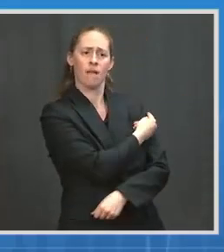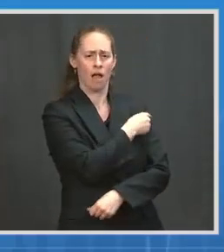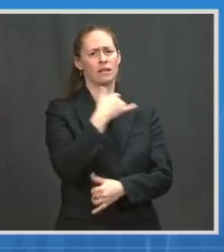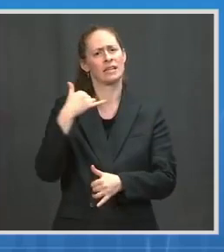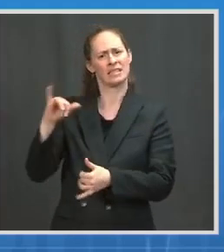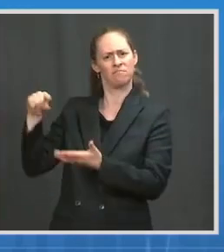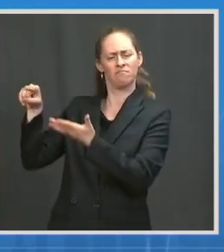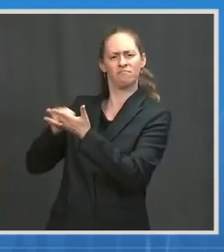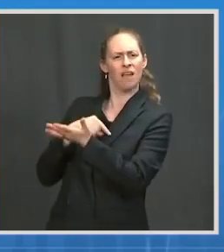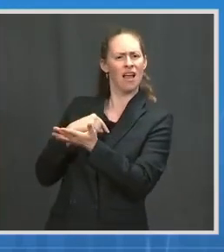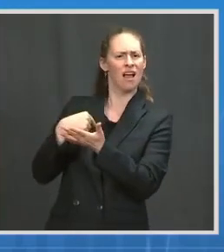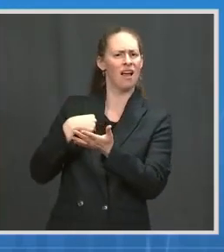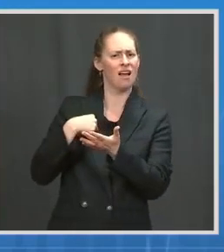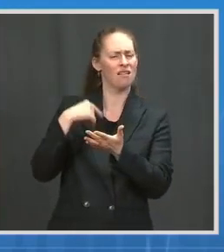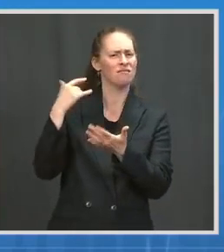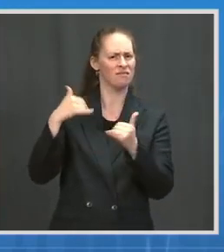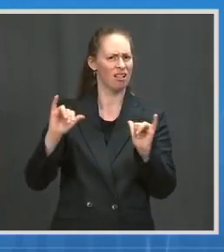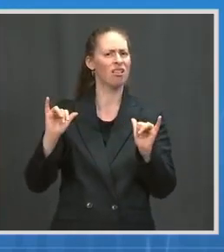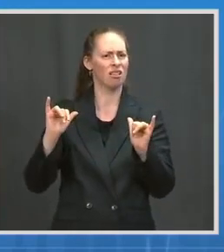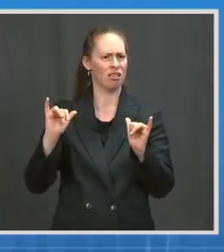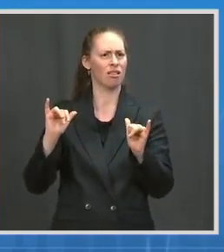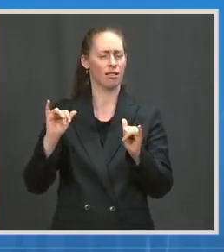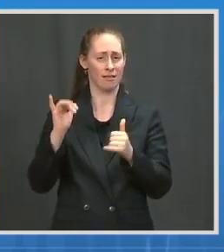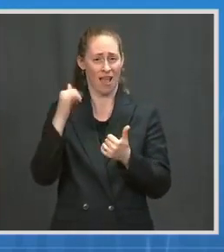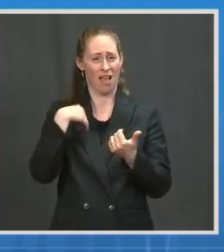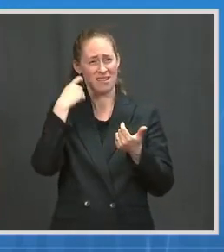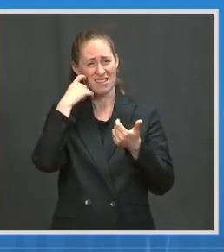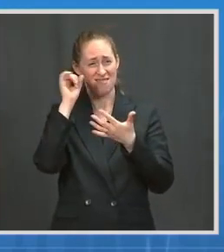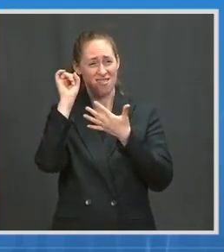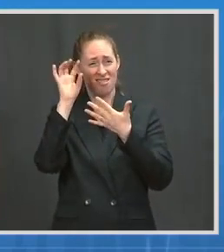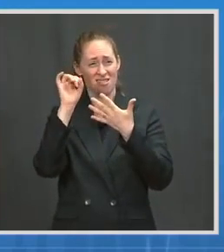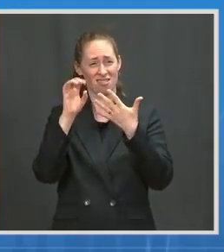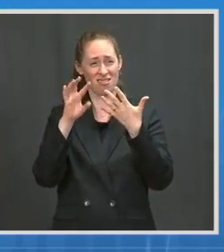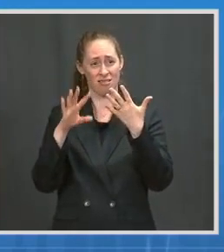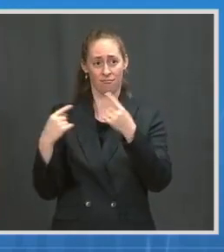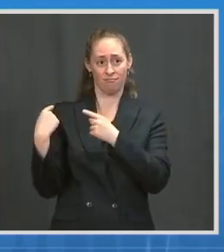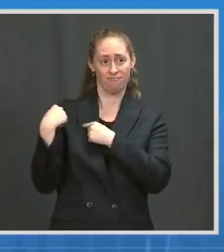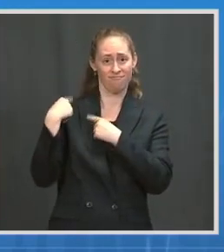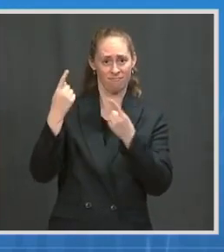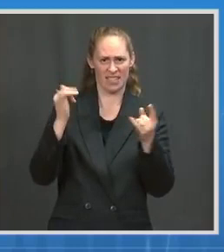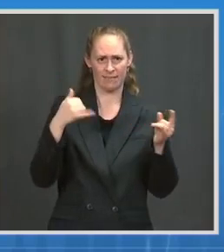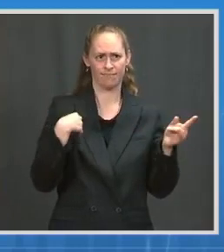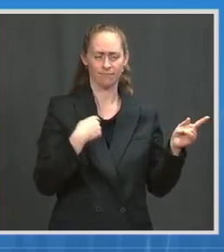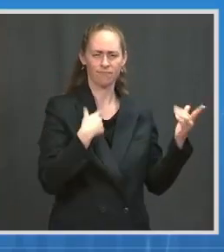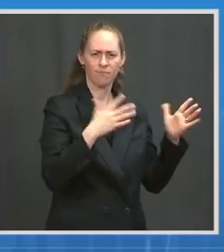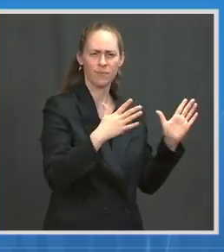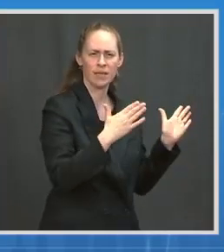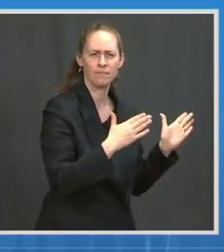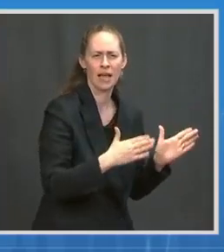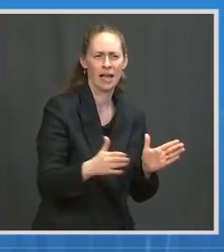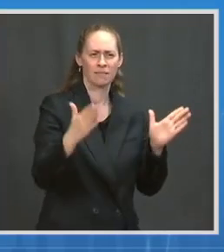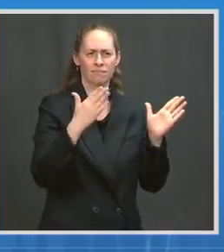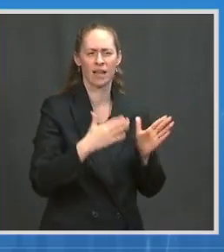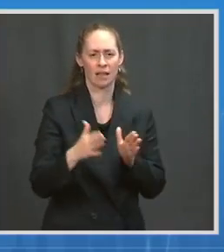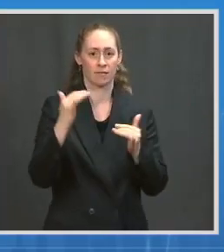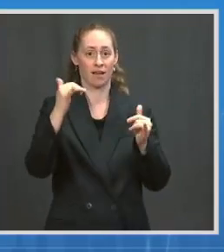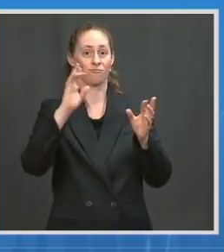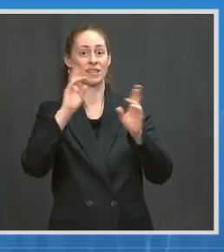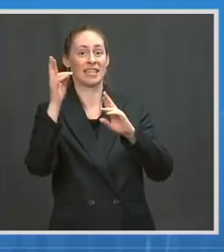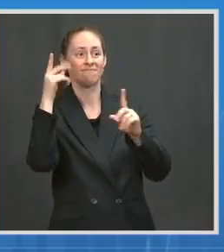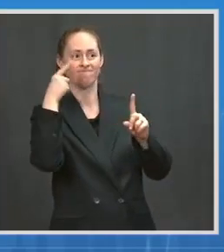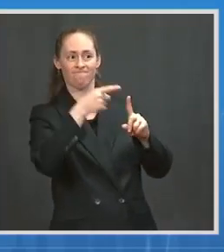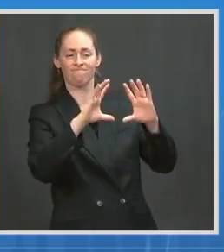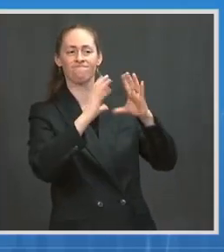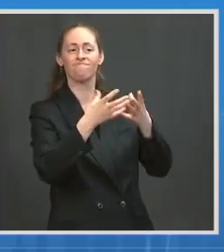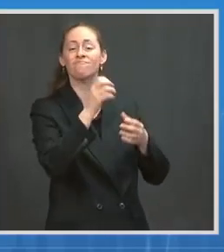of things that we've been working on, quite frankly, for months to get prepared for this time, to get prepared to communicate to people, to get prepared